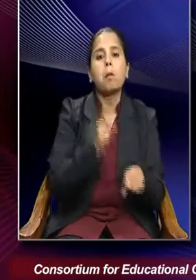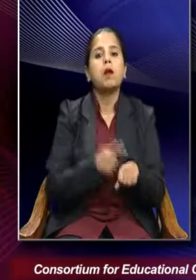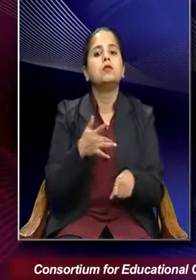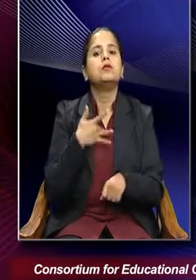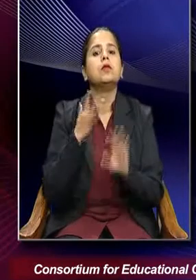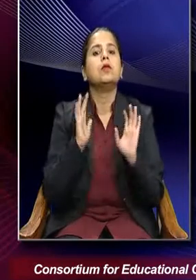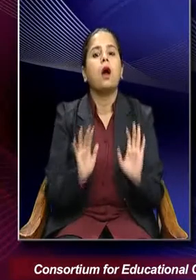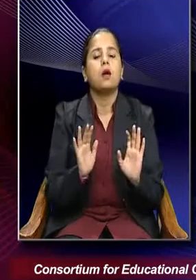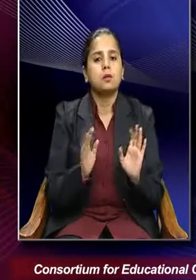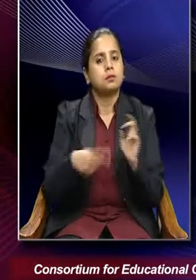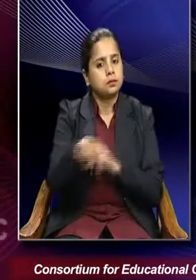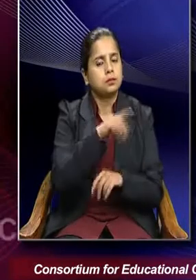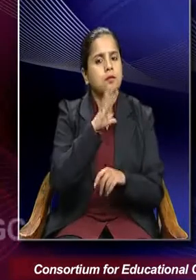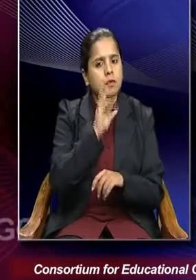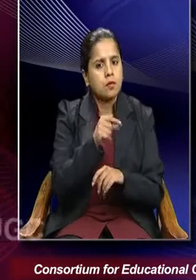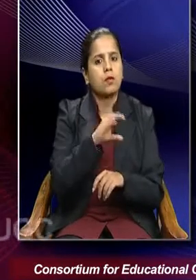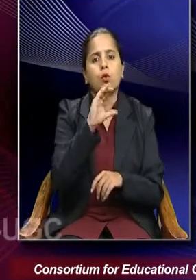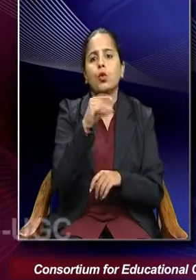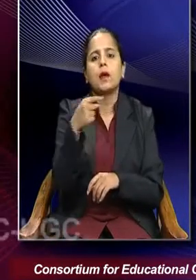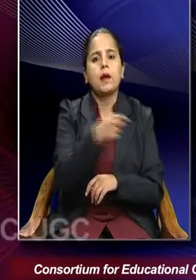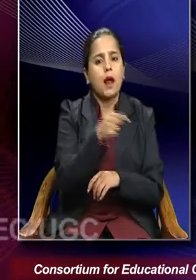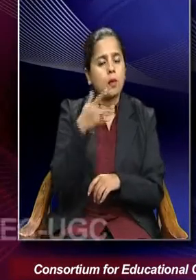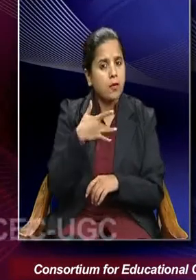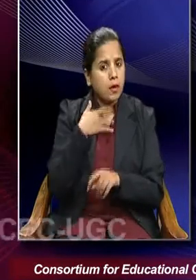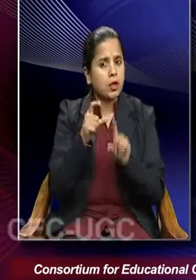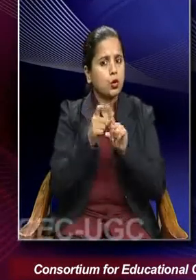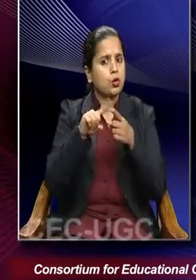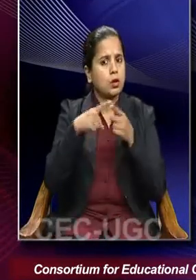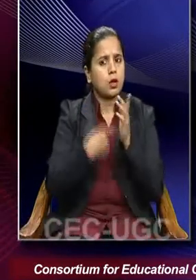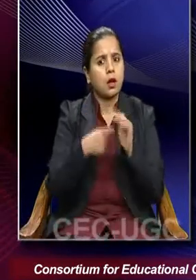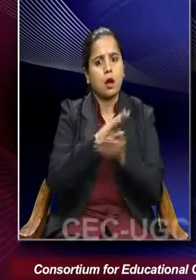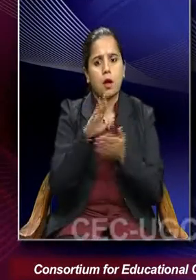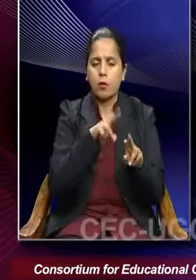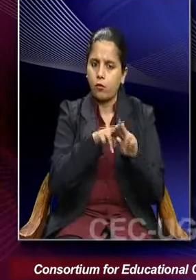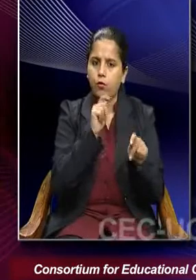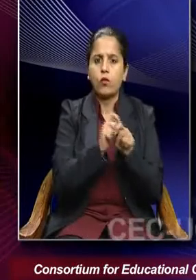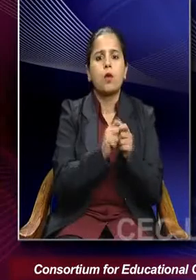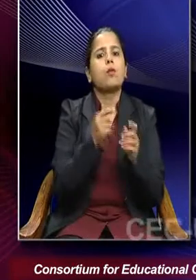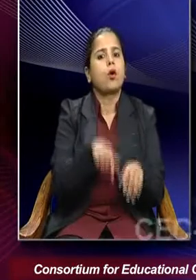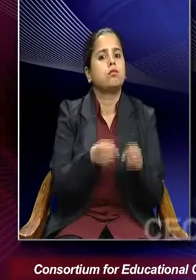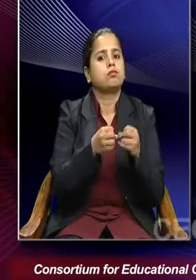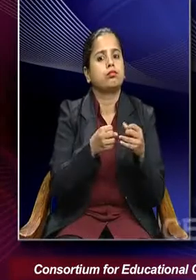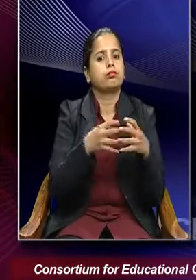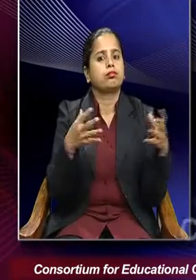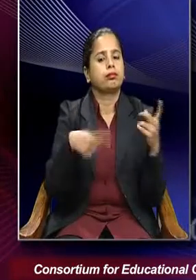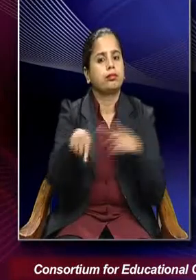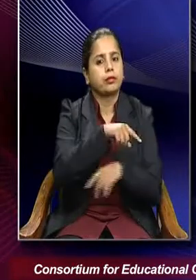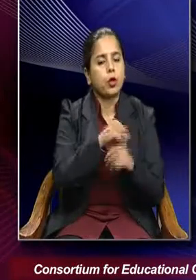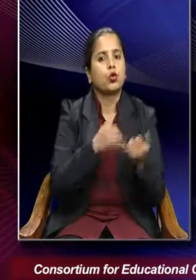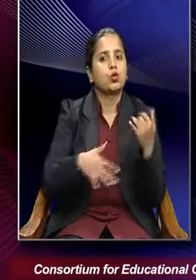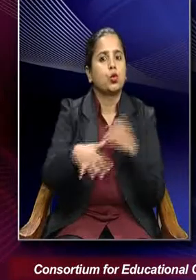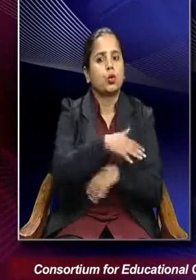So crime, according to Durkheim, can be functional in increasing the social cohesion,